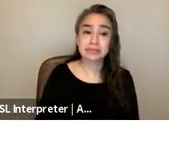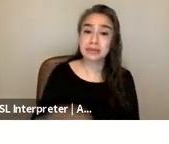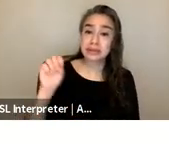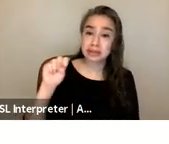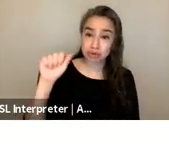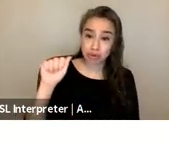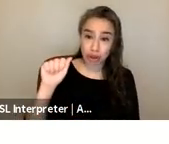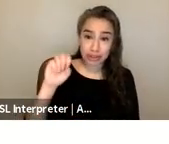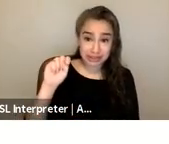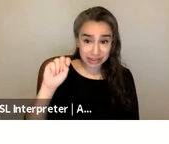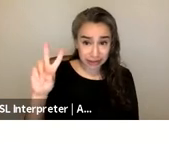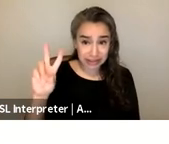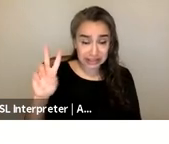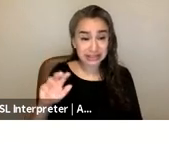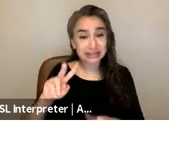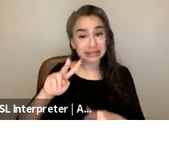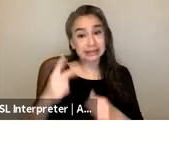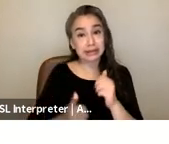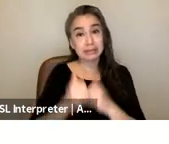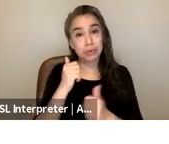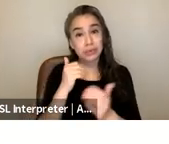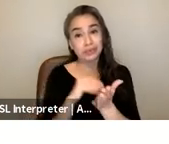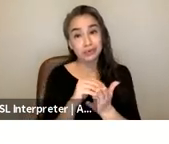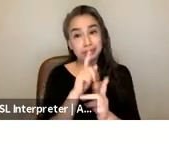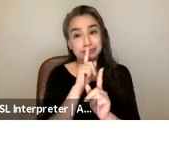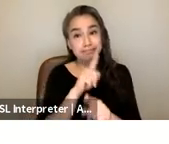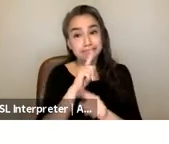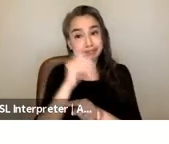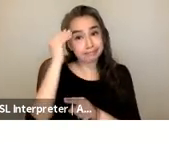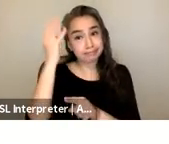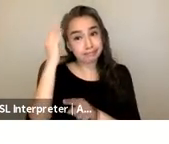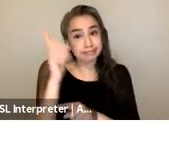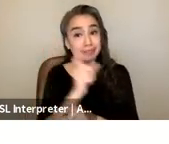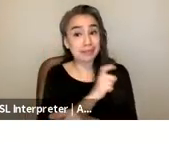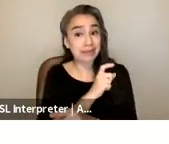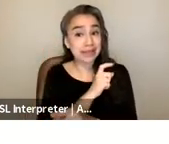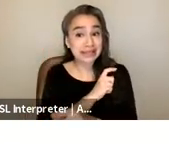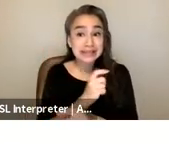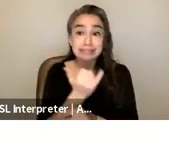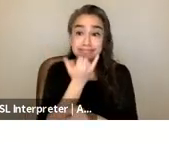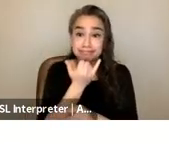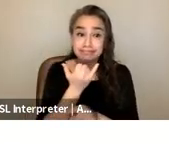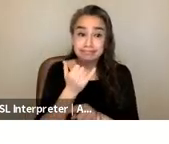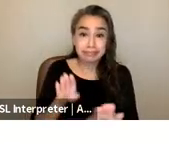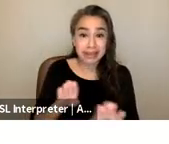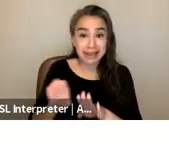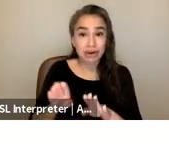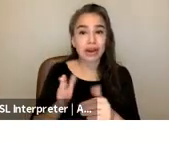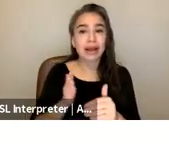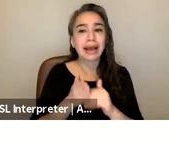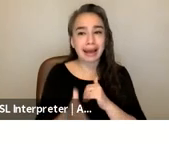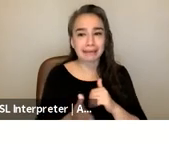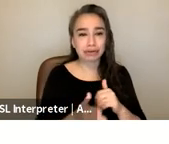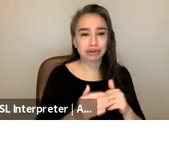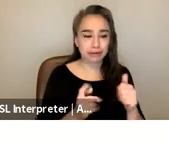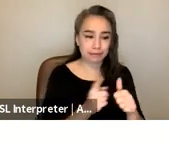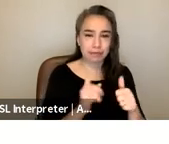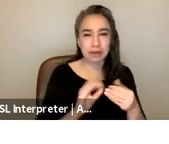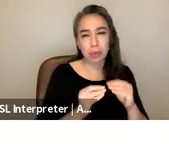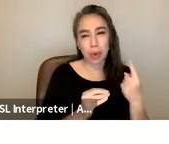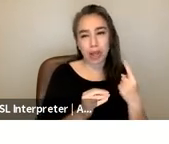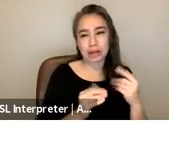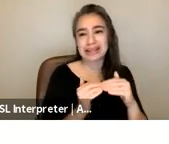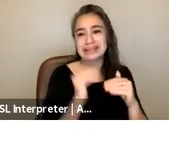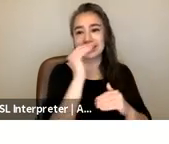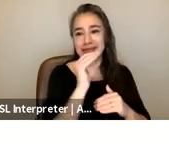most the second most frequently reported form of police misconduct after excessive force these policies have really